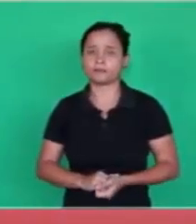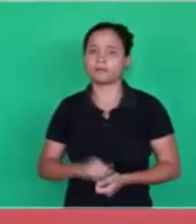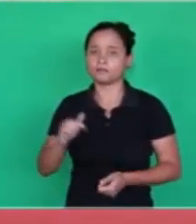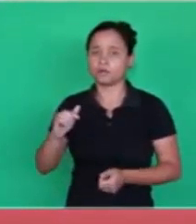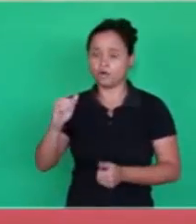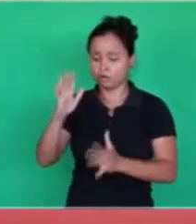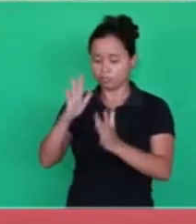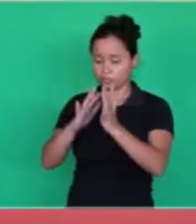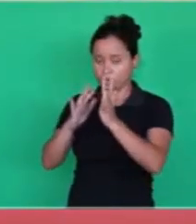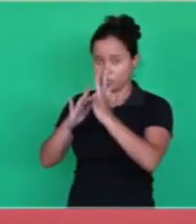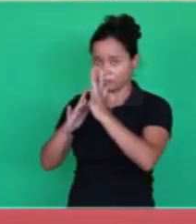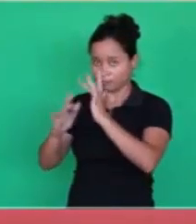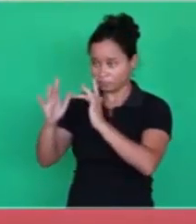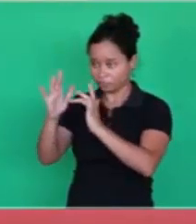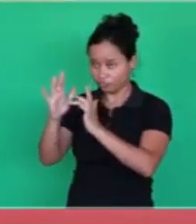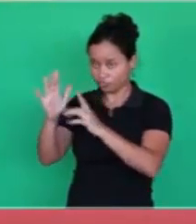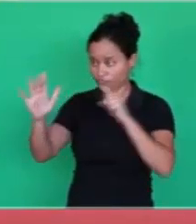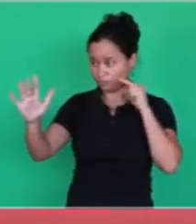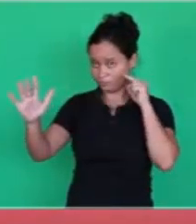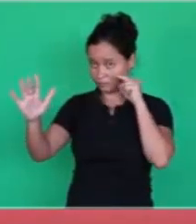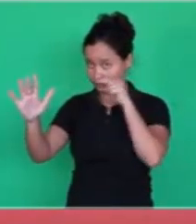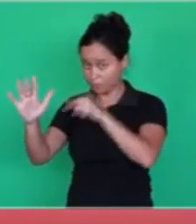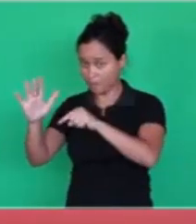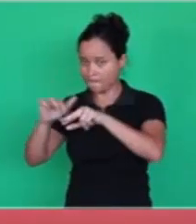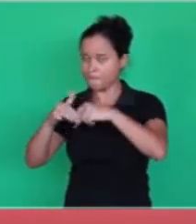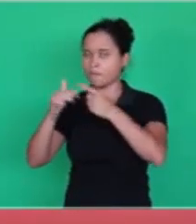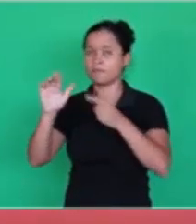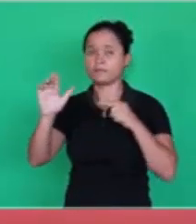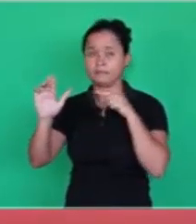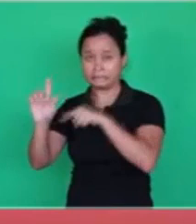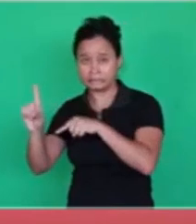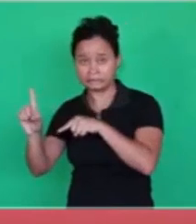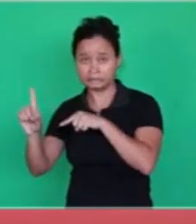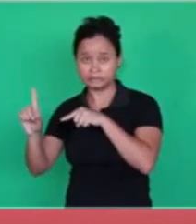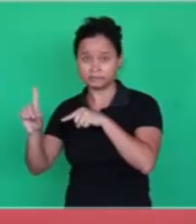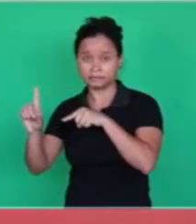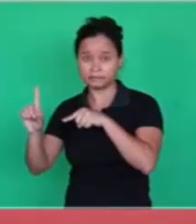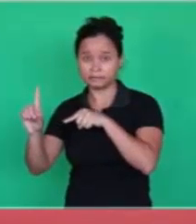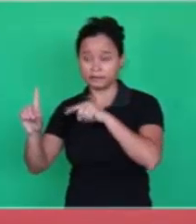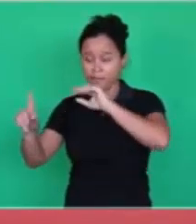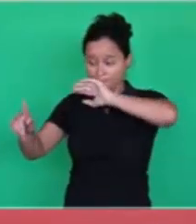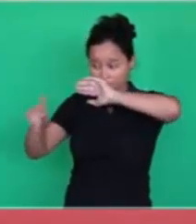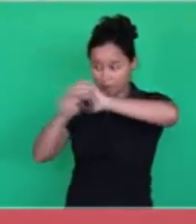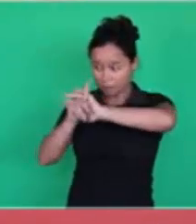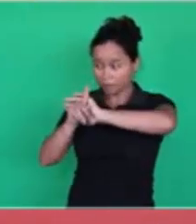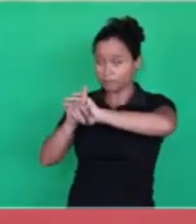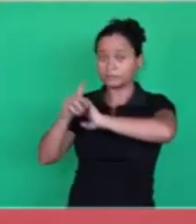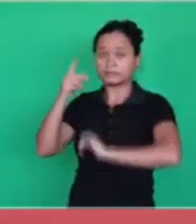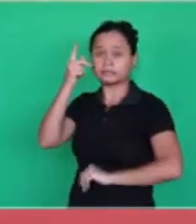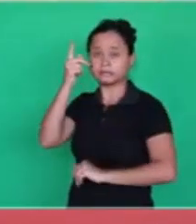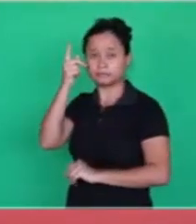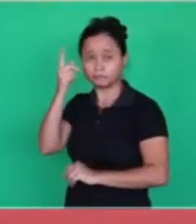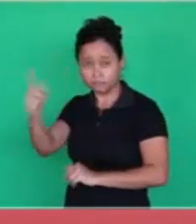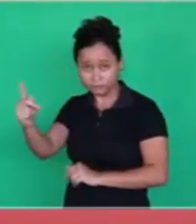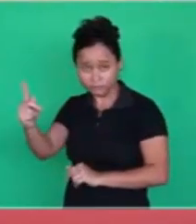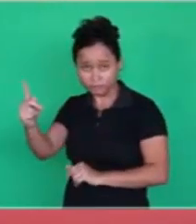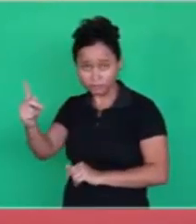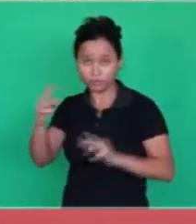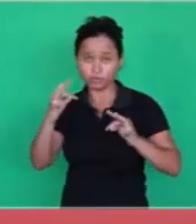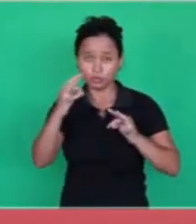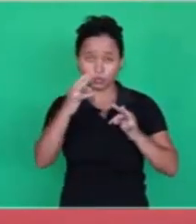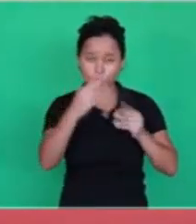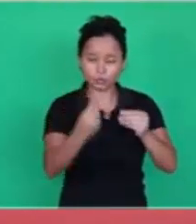through him, Jesus. To him, Jesus. Everything was done. And everything